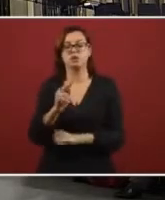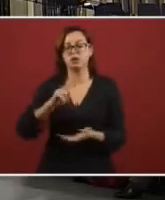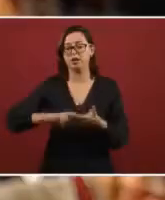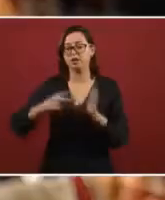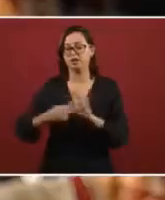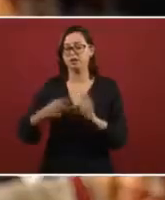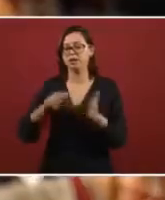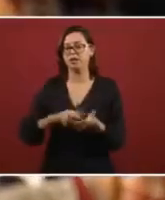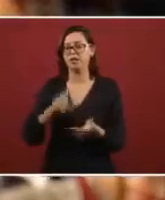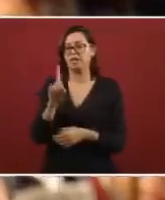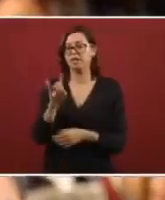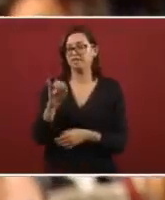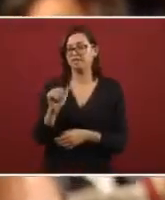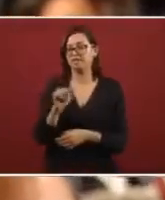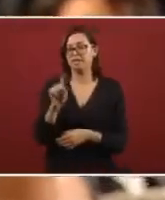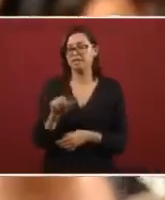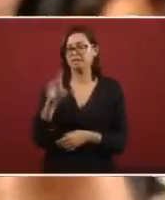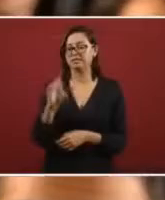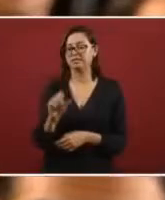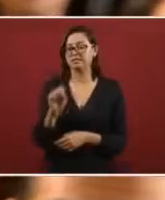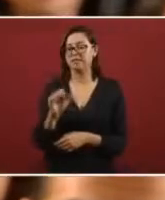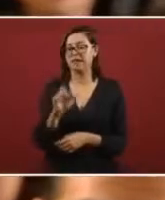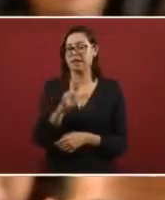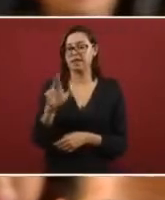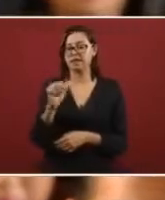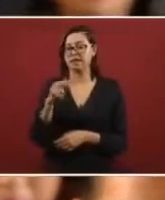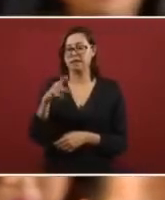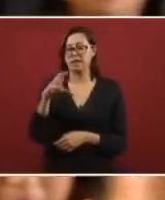Serrano's the petroleum